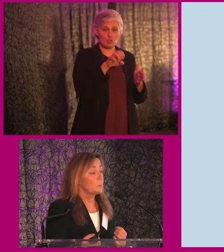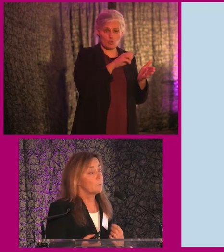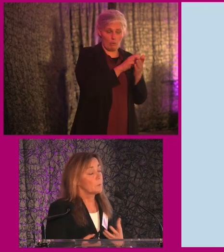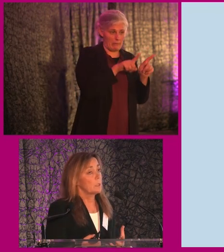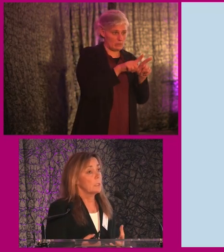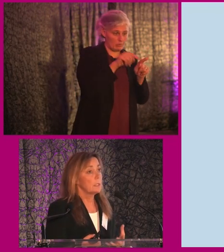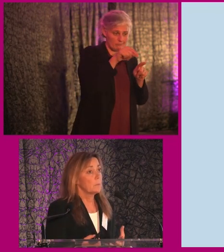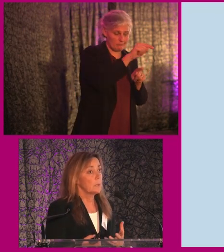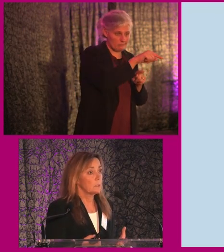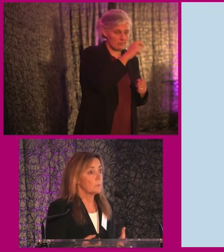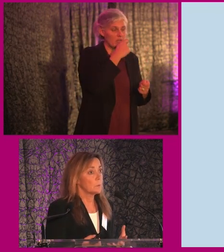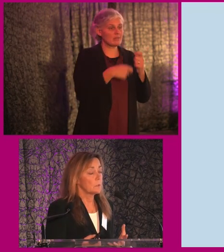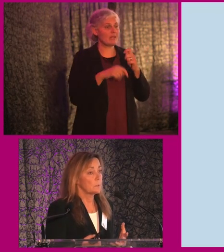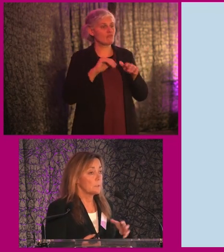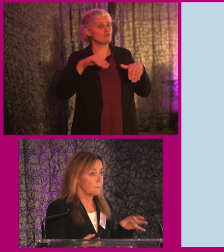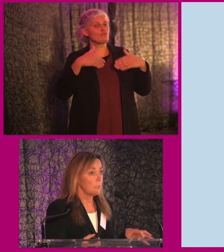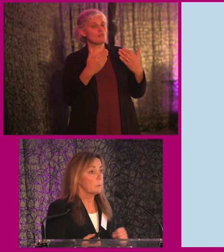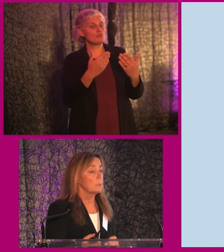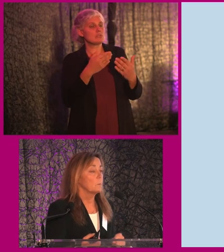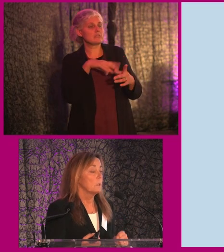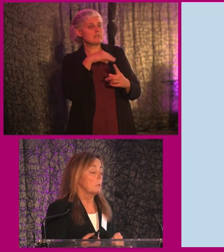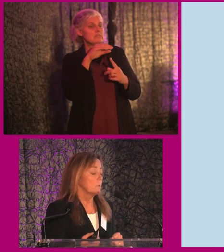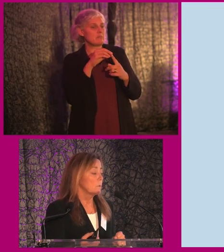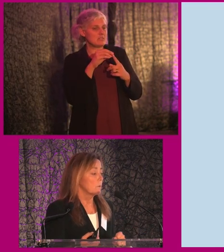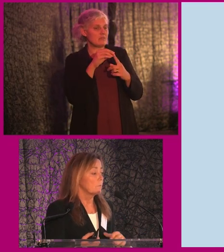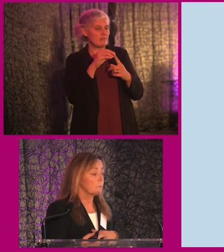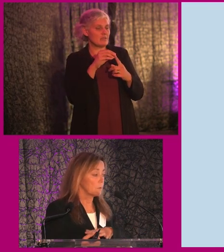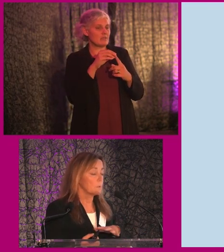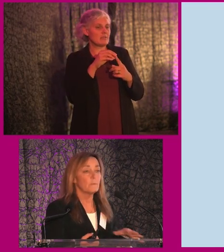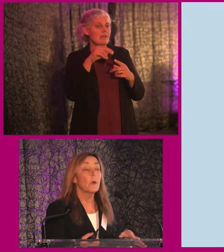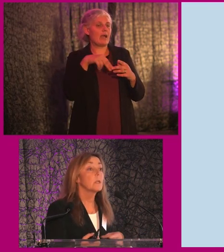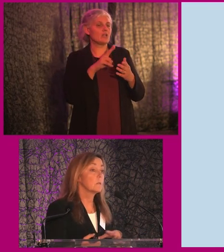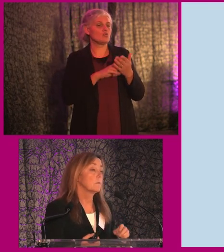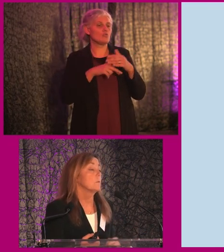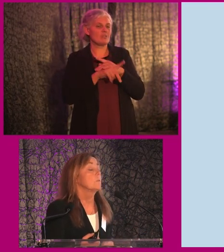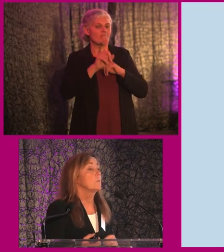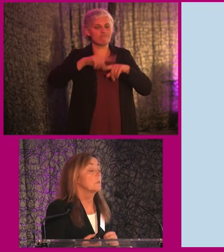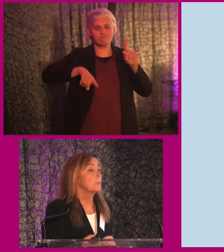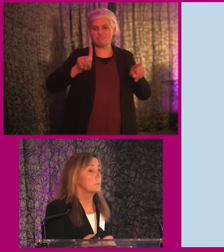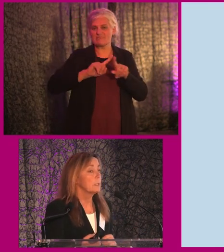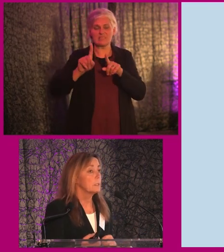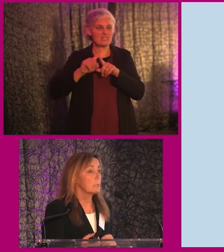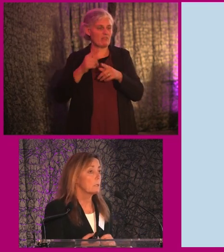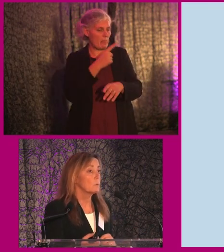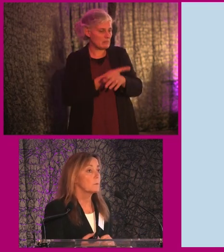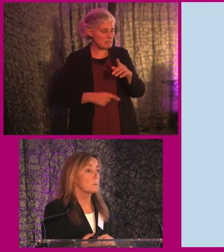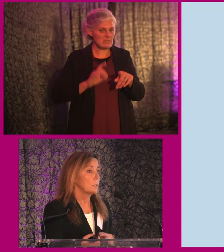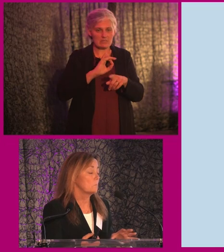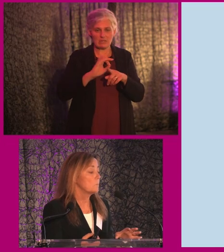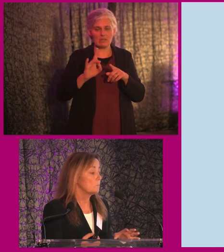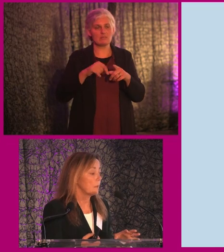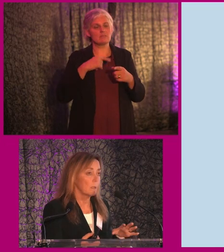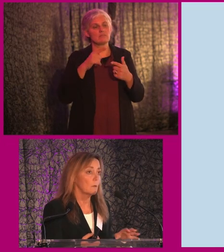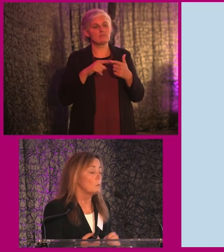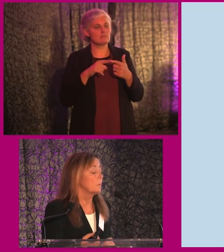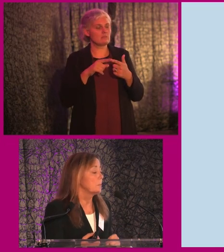And we have also done in-depth interviews specifically with with end users of different variety of disabilities and also in